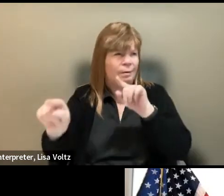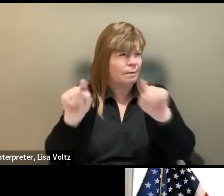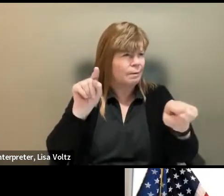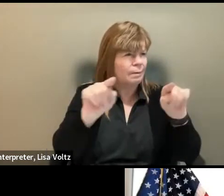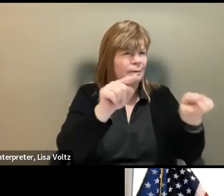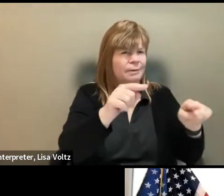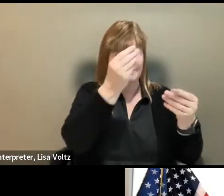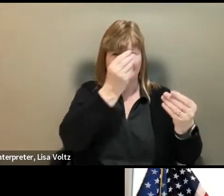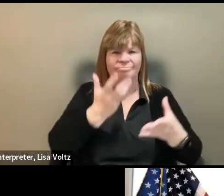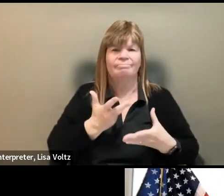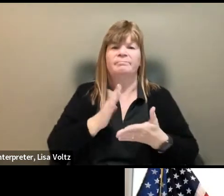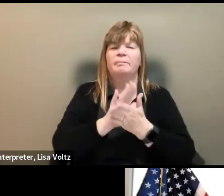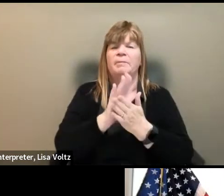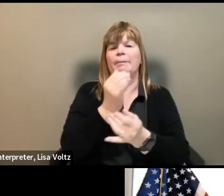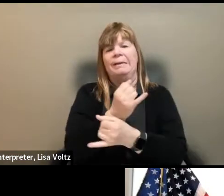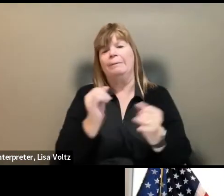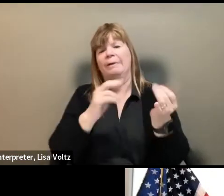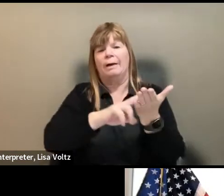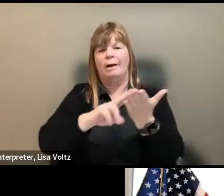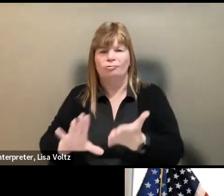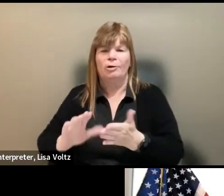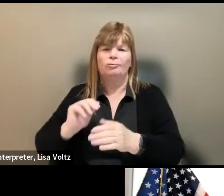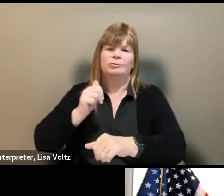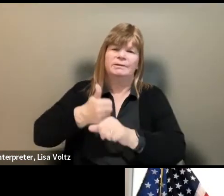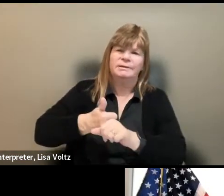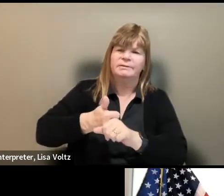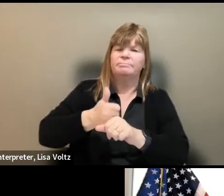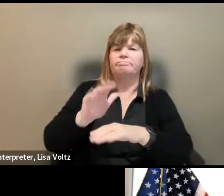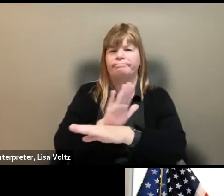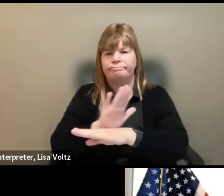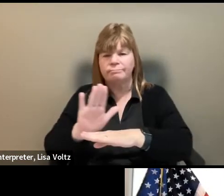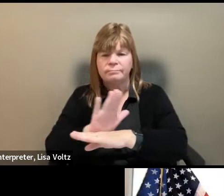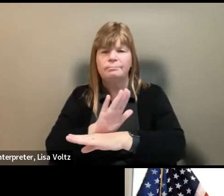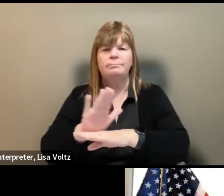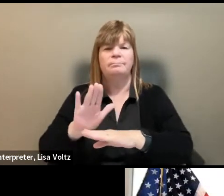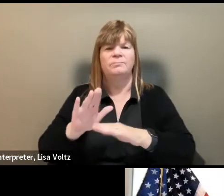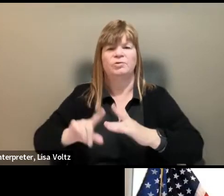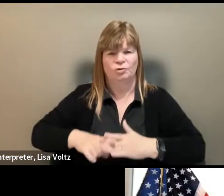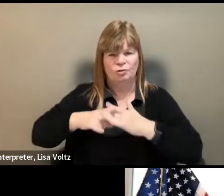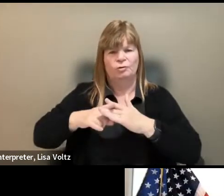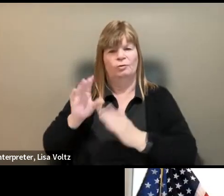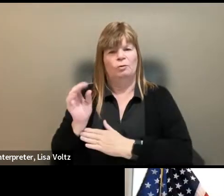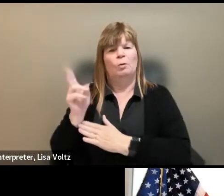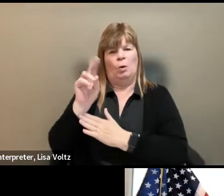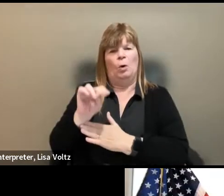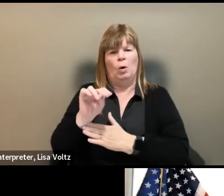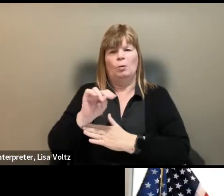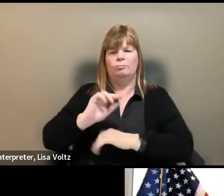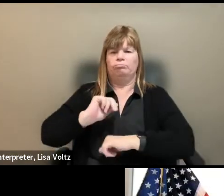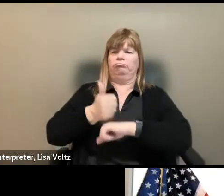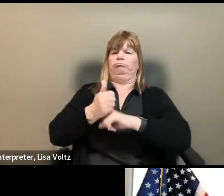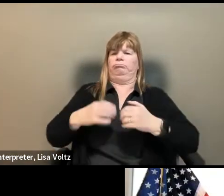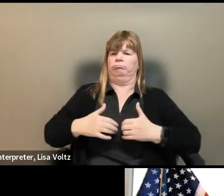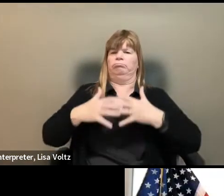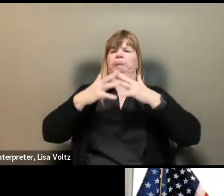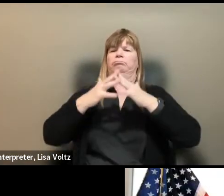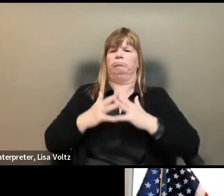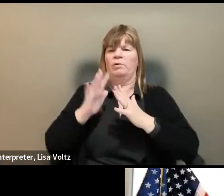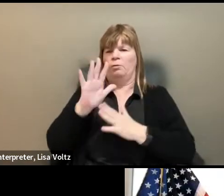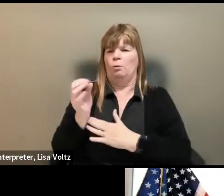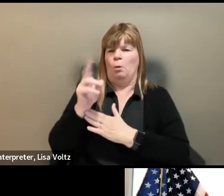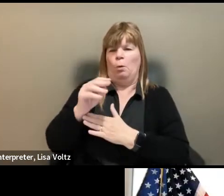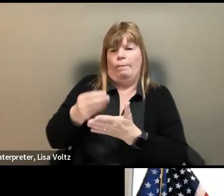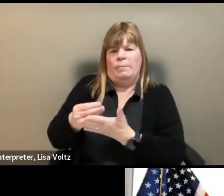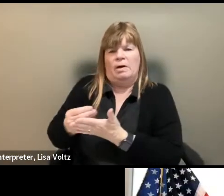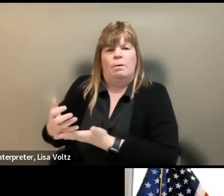become independent contractors or entrepreneurs or are starting their own business and their own income streams.